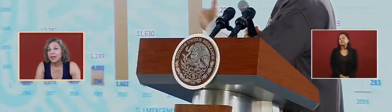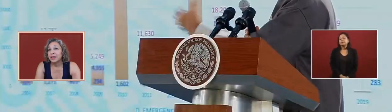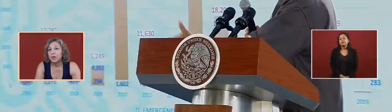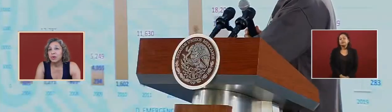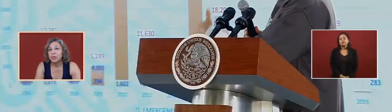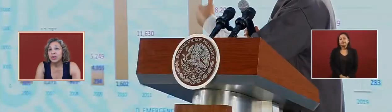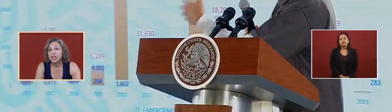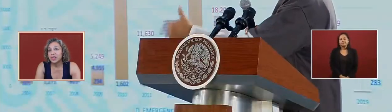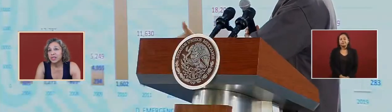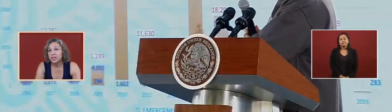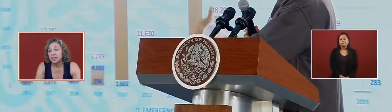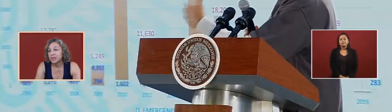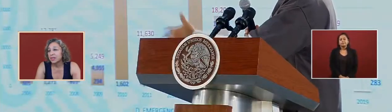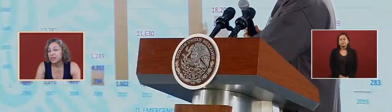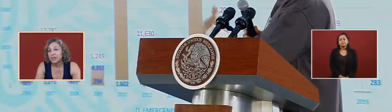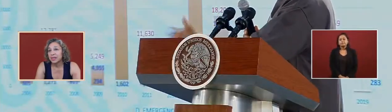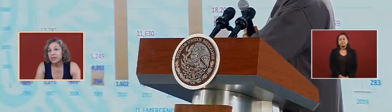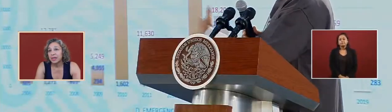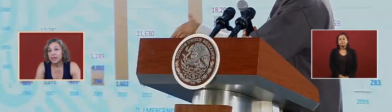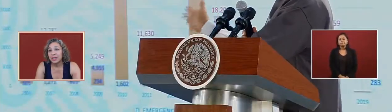they would purchase